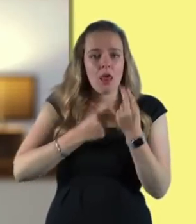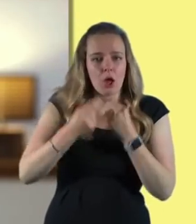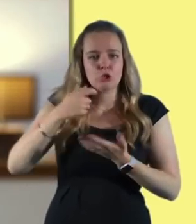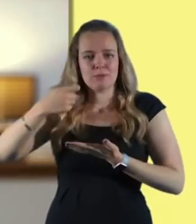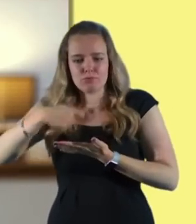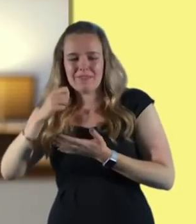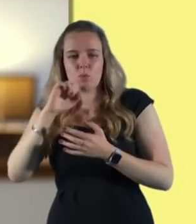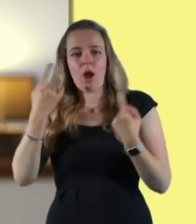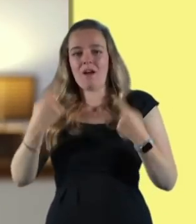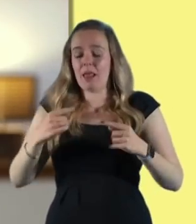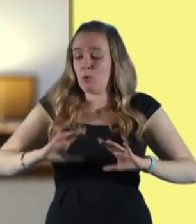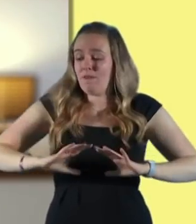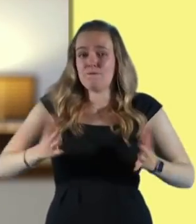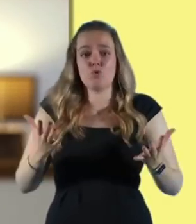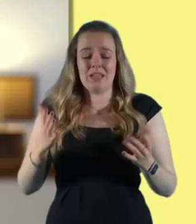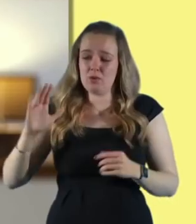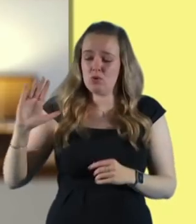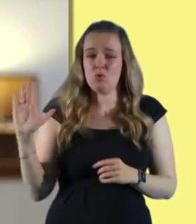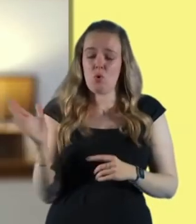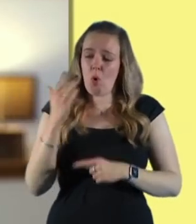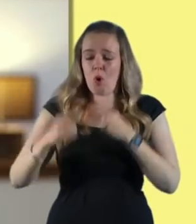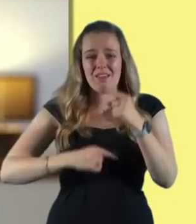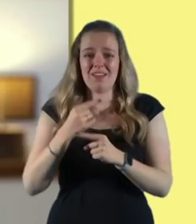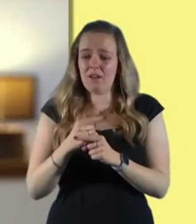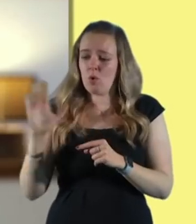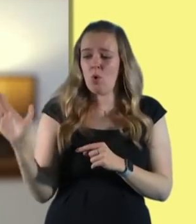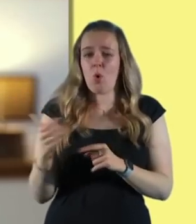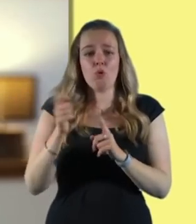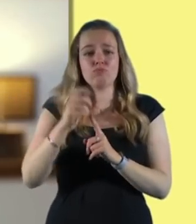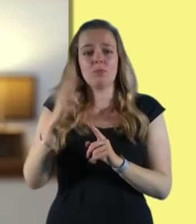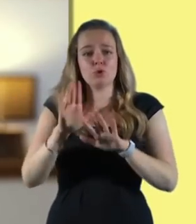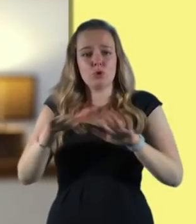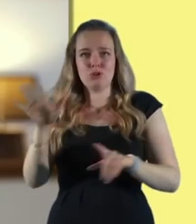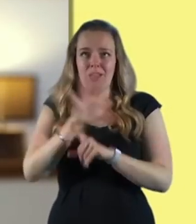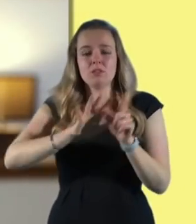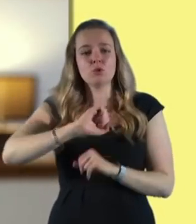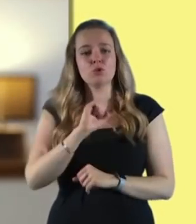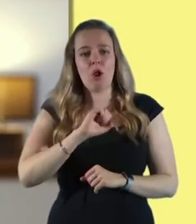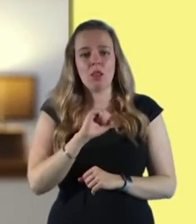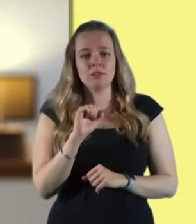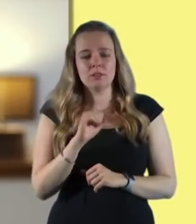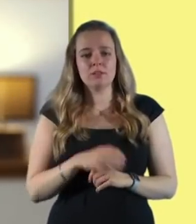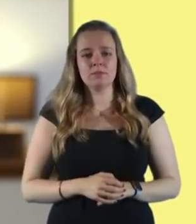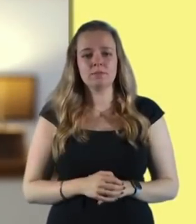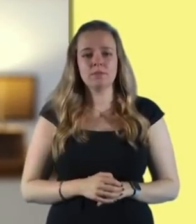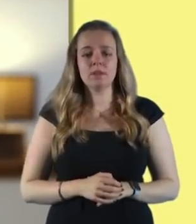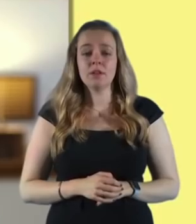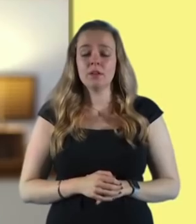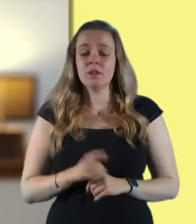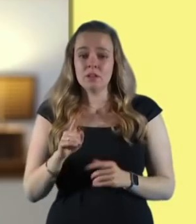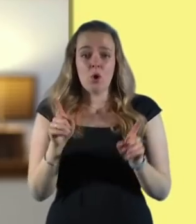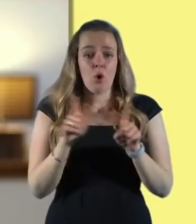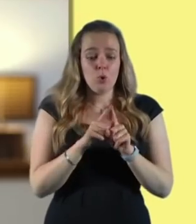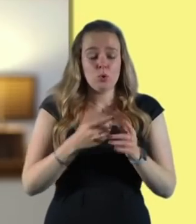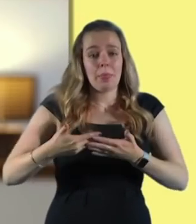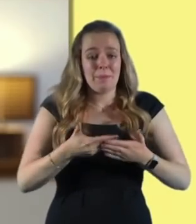free of charge all year round for every primary school child in Scotland. This alongside the baby box and the